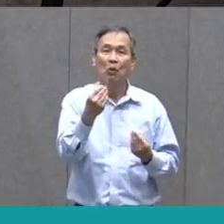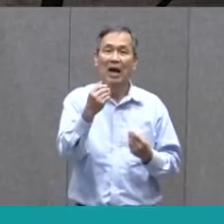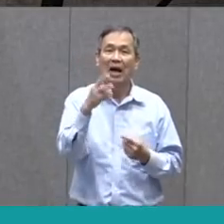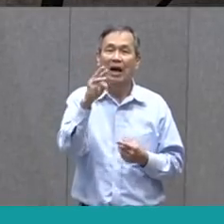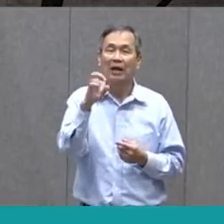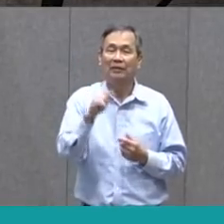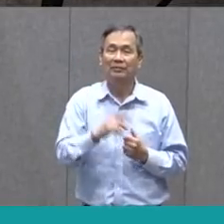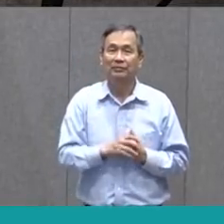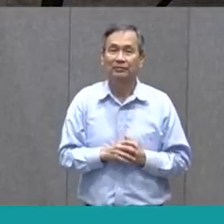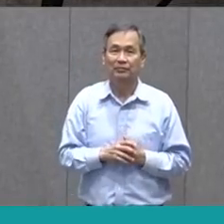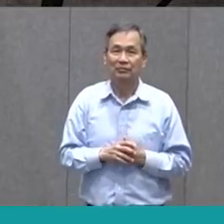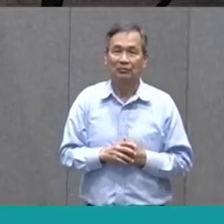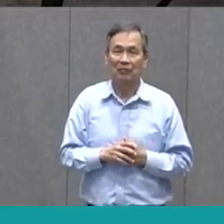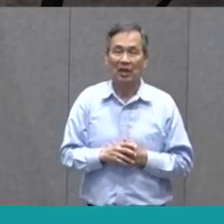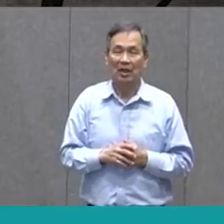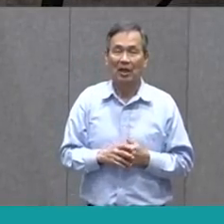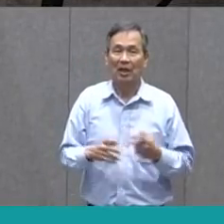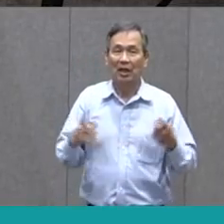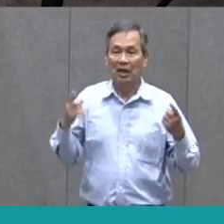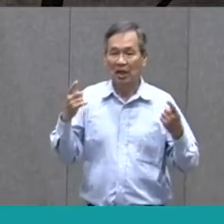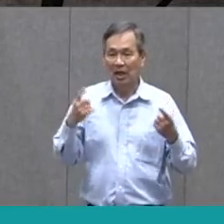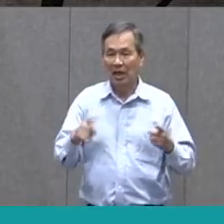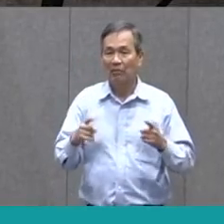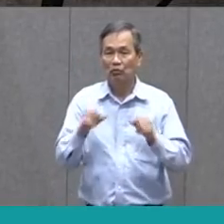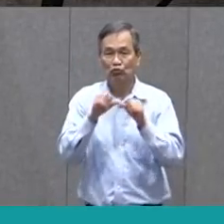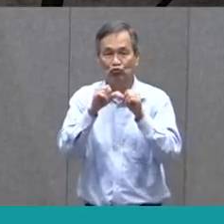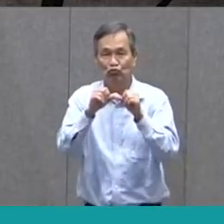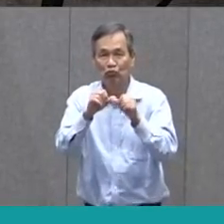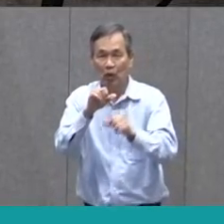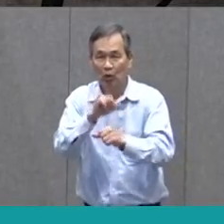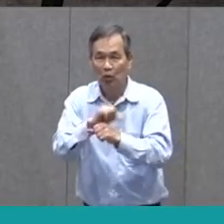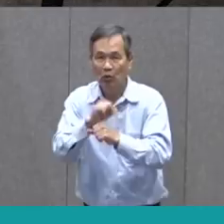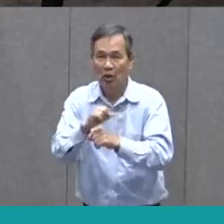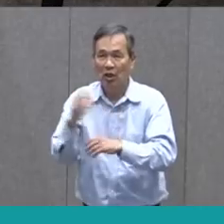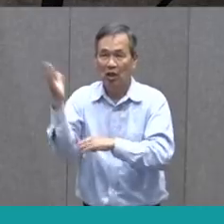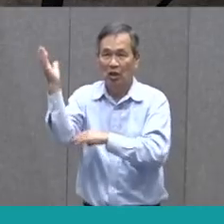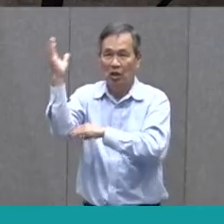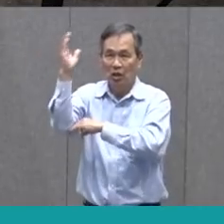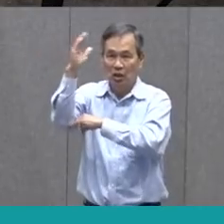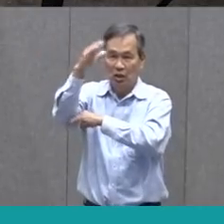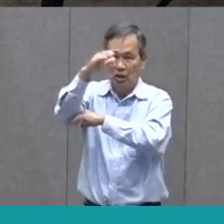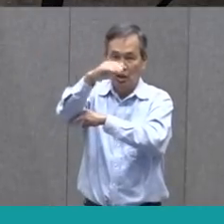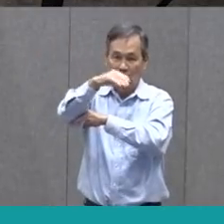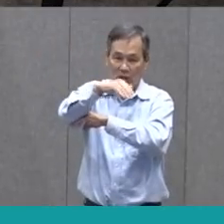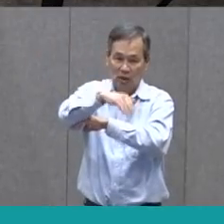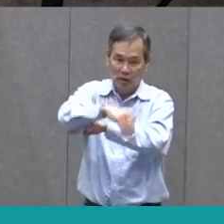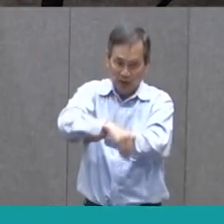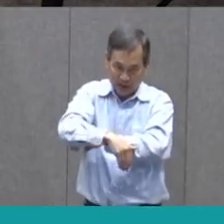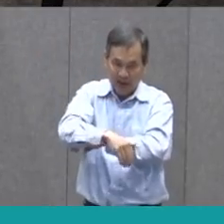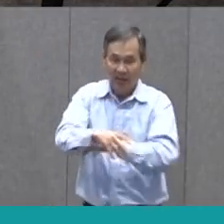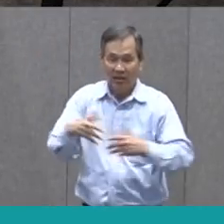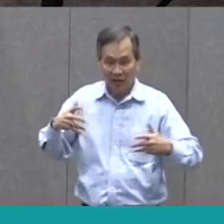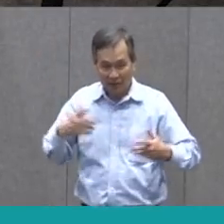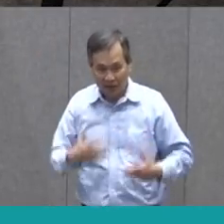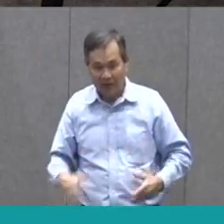The afternoon fades into evening. Finally, she finishes.